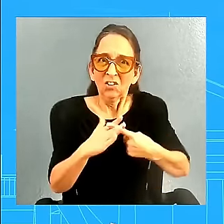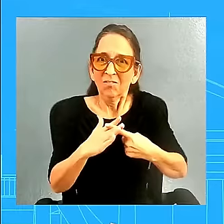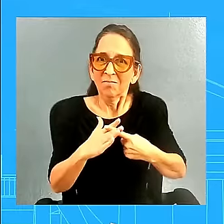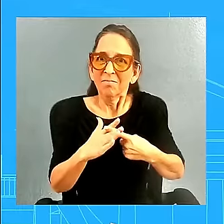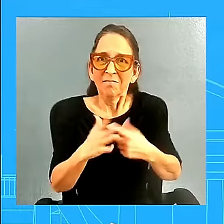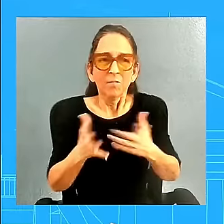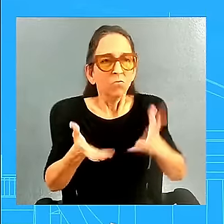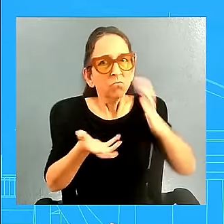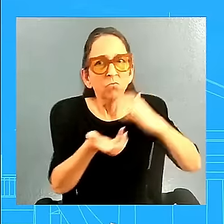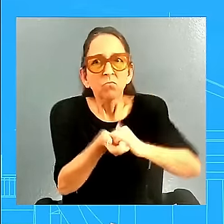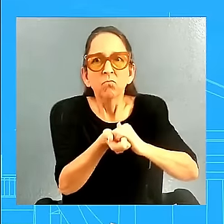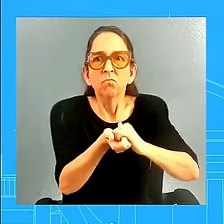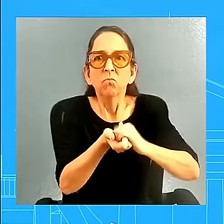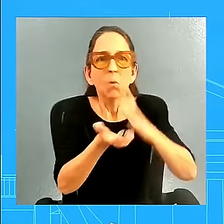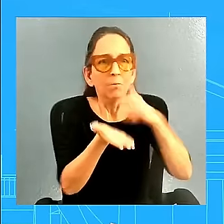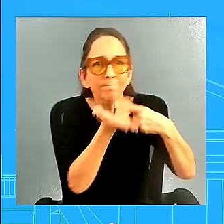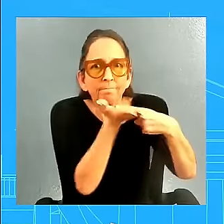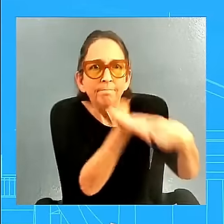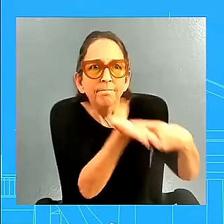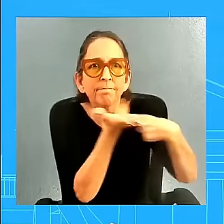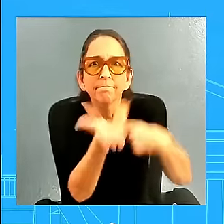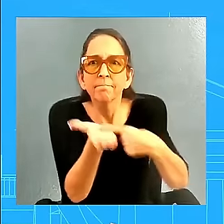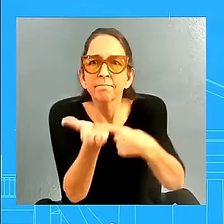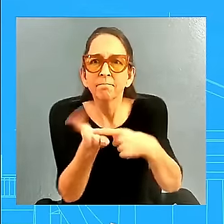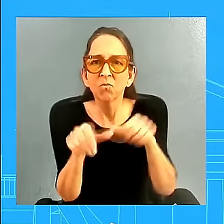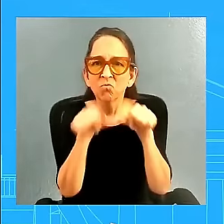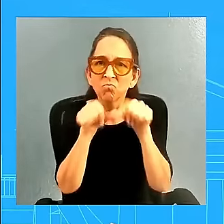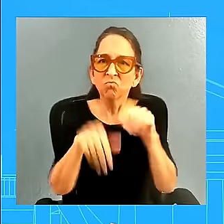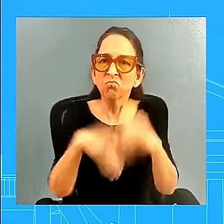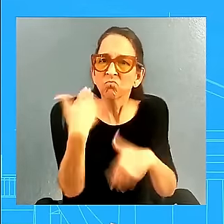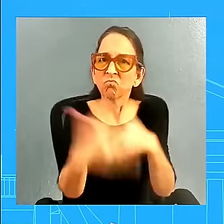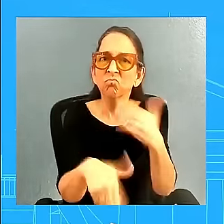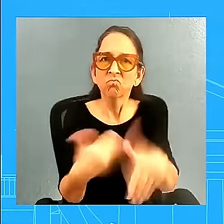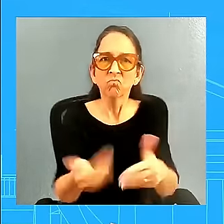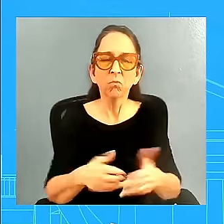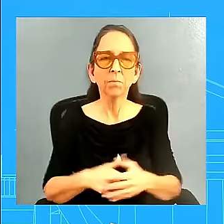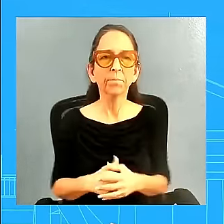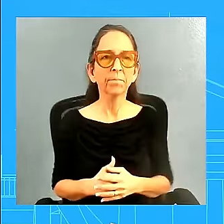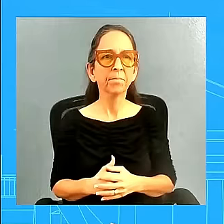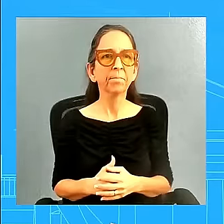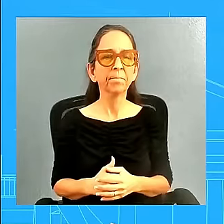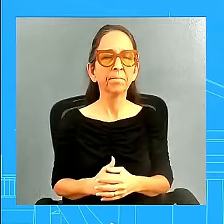intelligence community. Thank you so much, Admiral. Thank you. Go ahead, Toulouse. Thank you. Thank you.